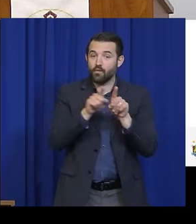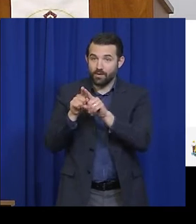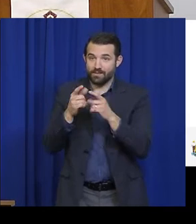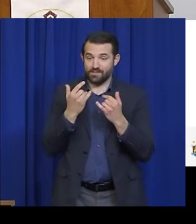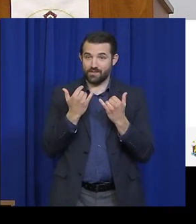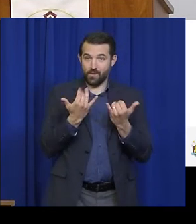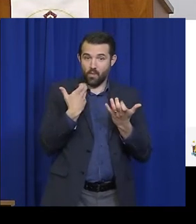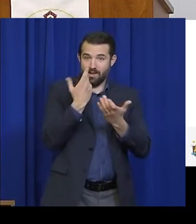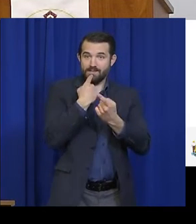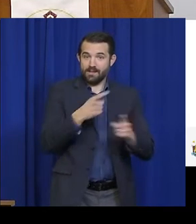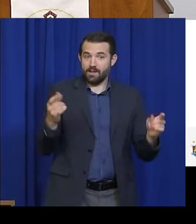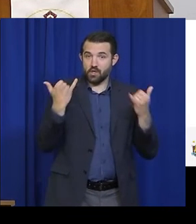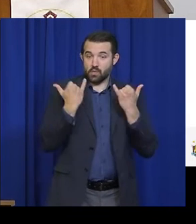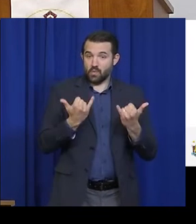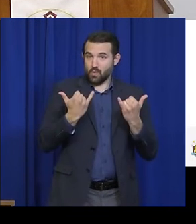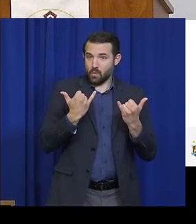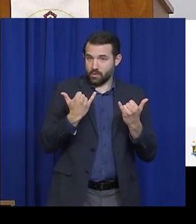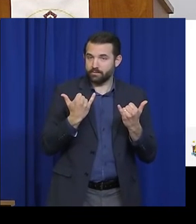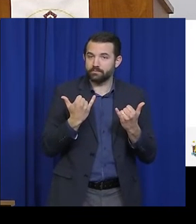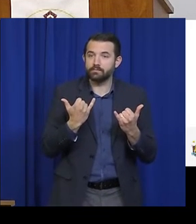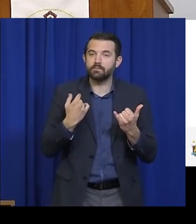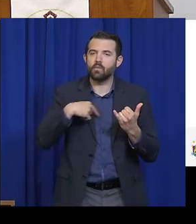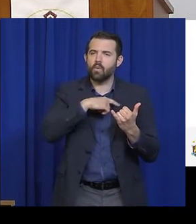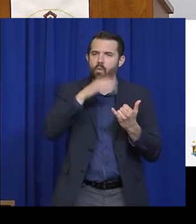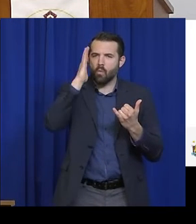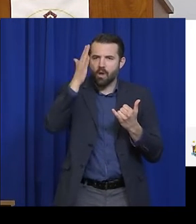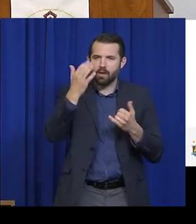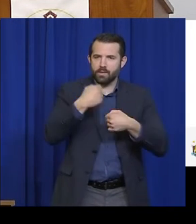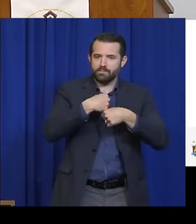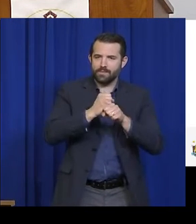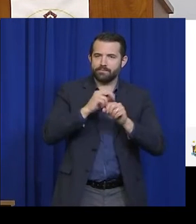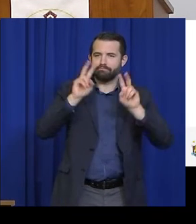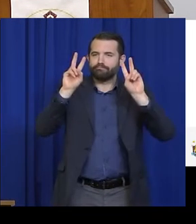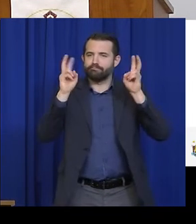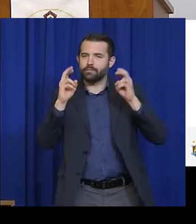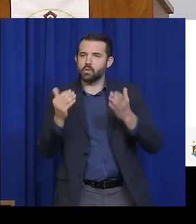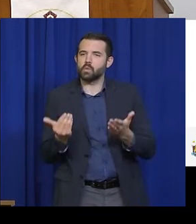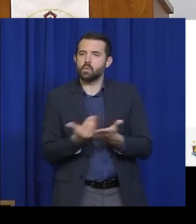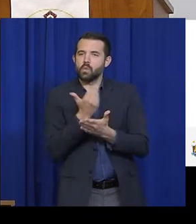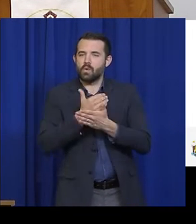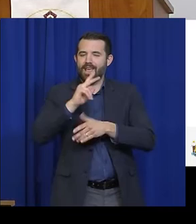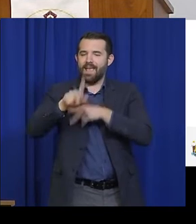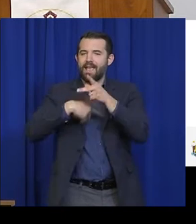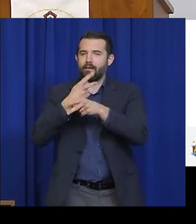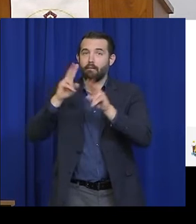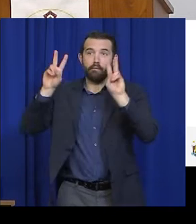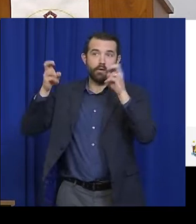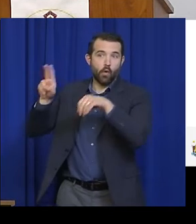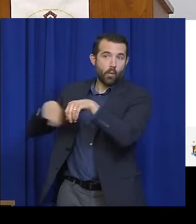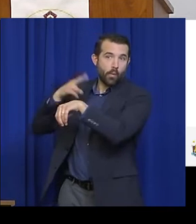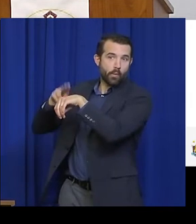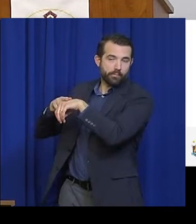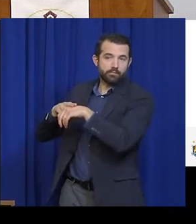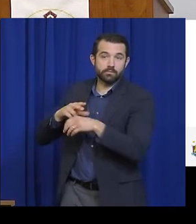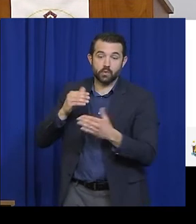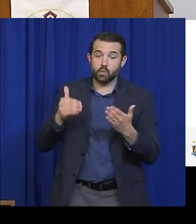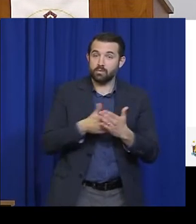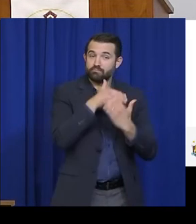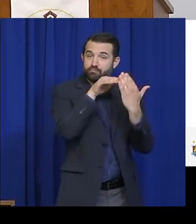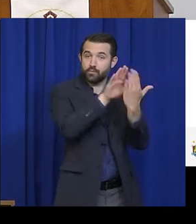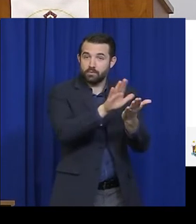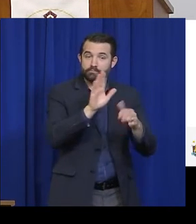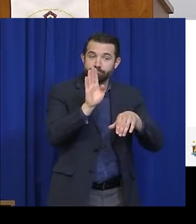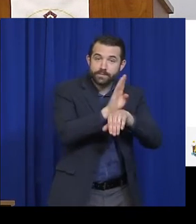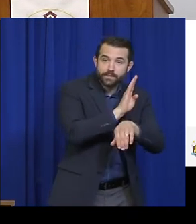beginning to invent a new normal, a different way of doing things, of doing business, of shopping,